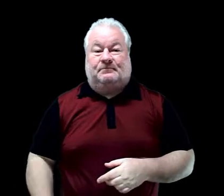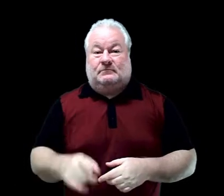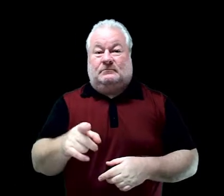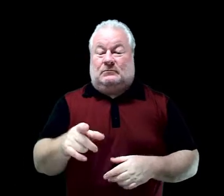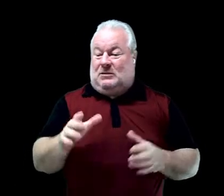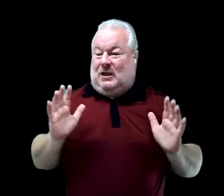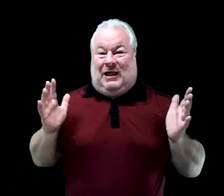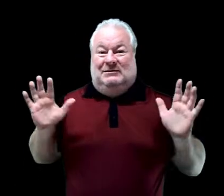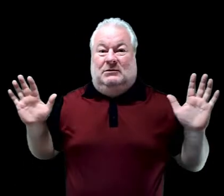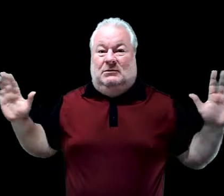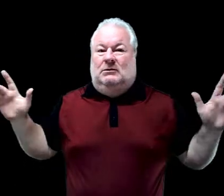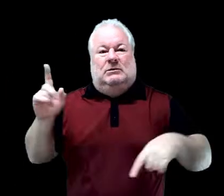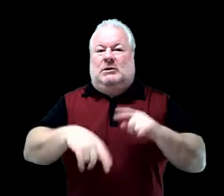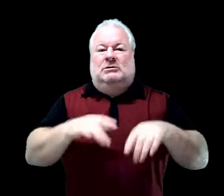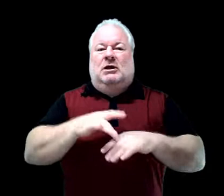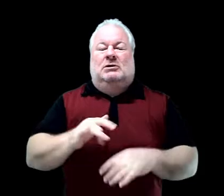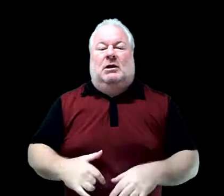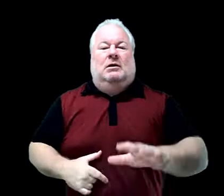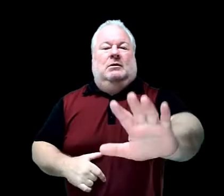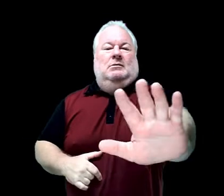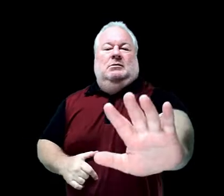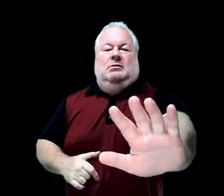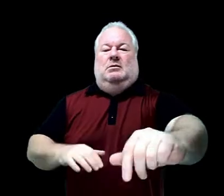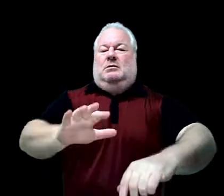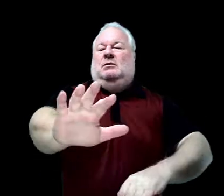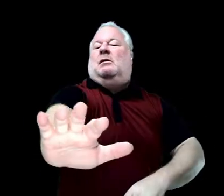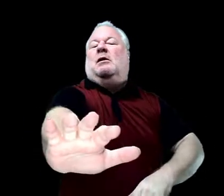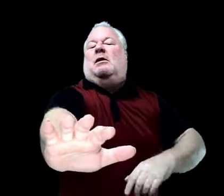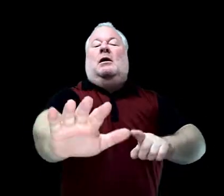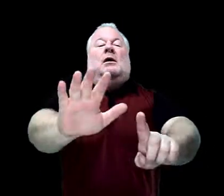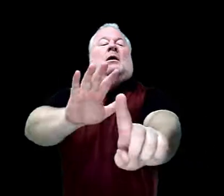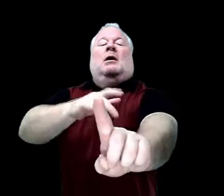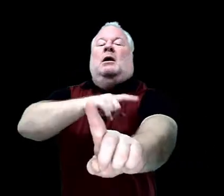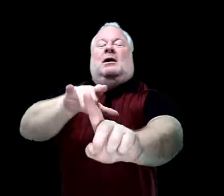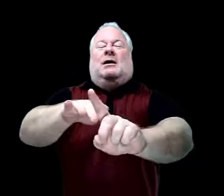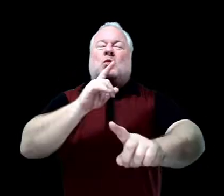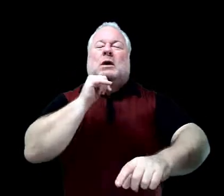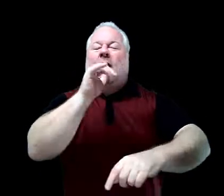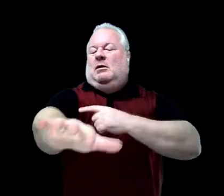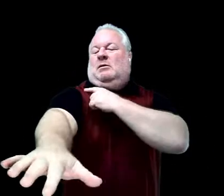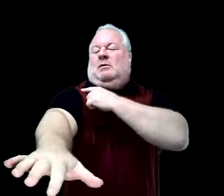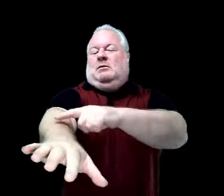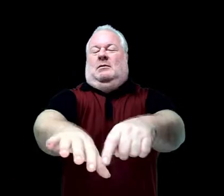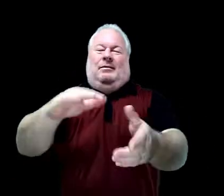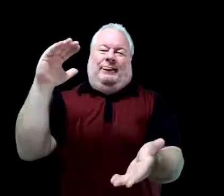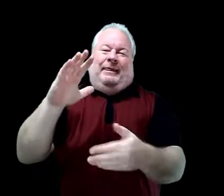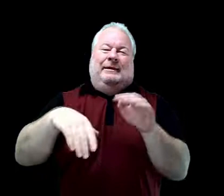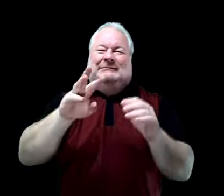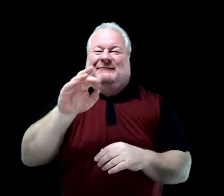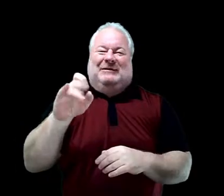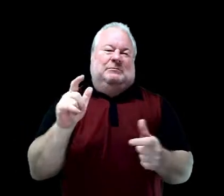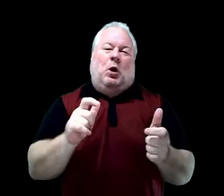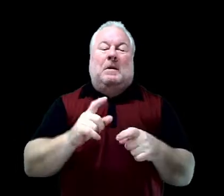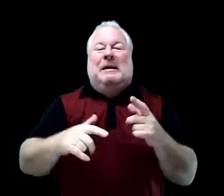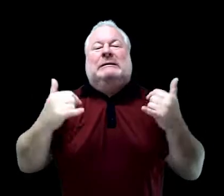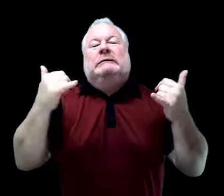you cannot touch another person. That isn't necessarily six feet. It's a little less.